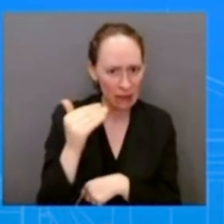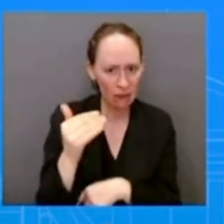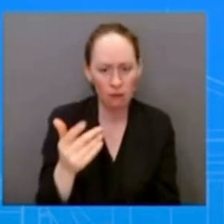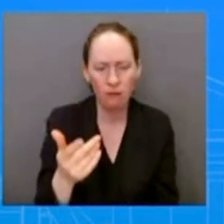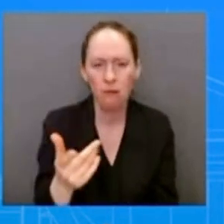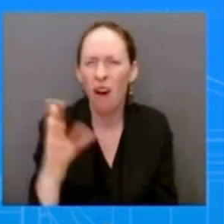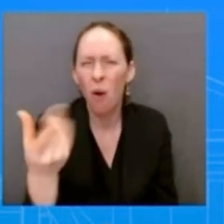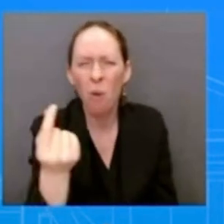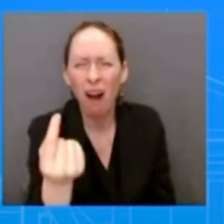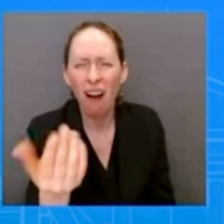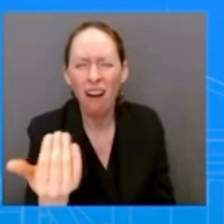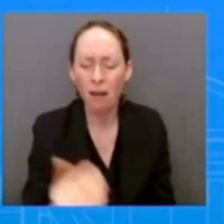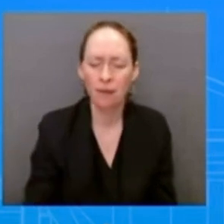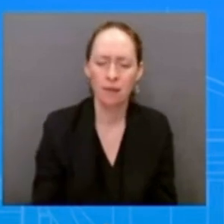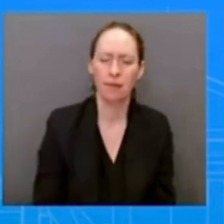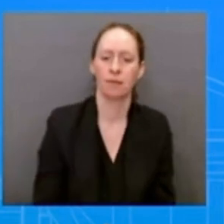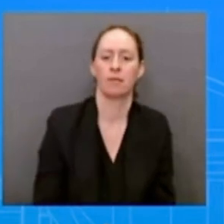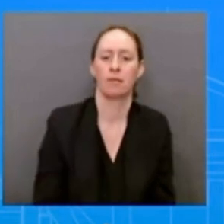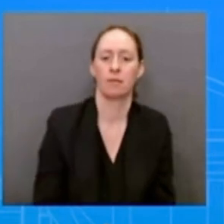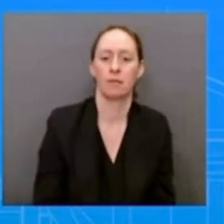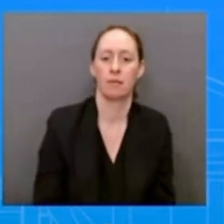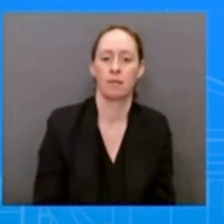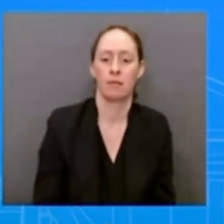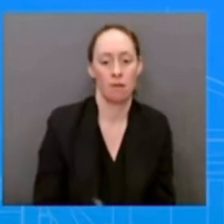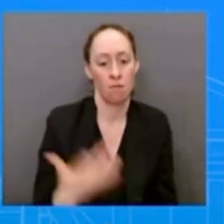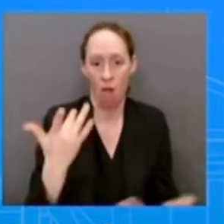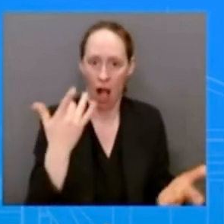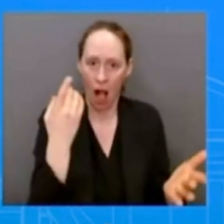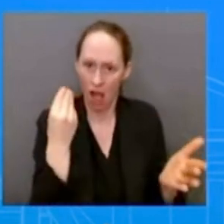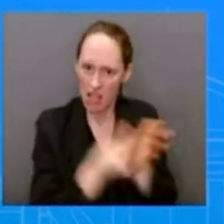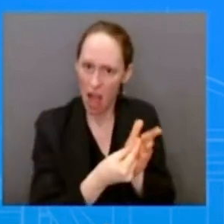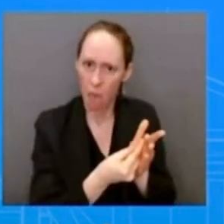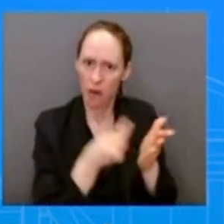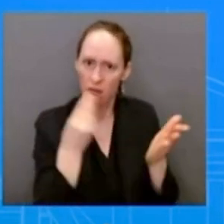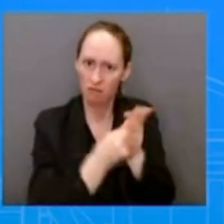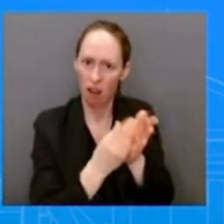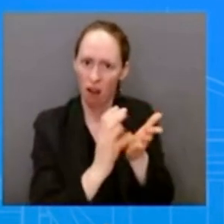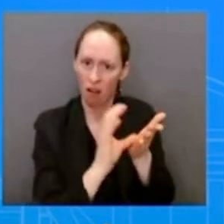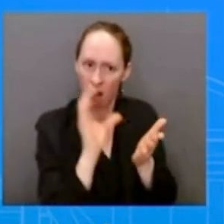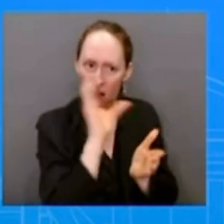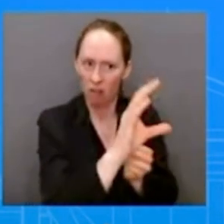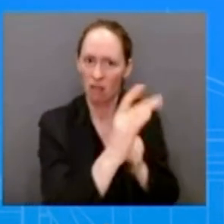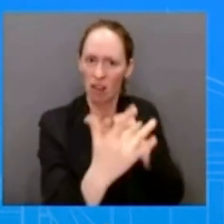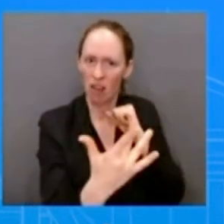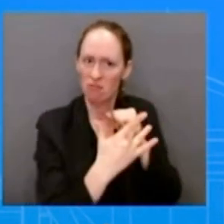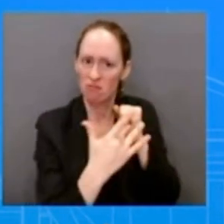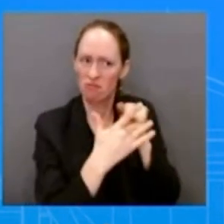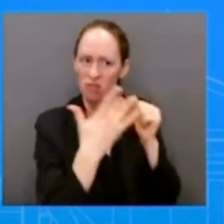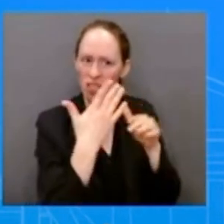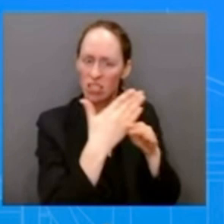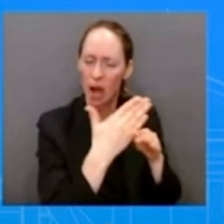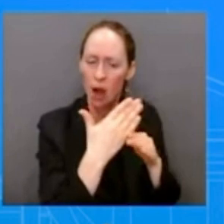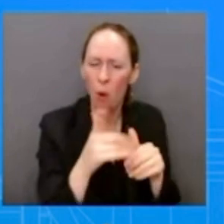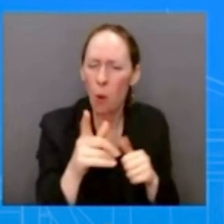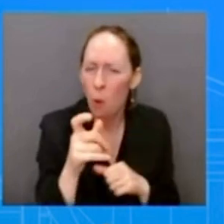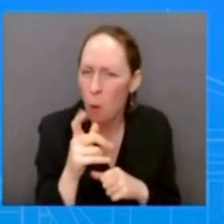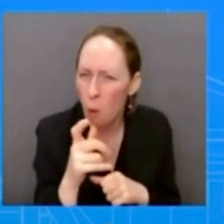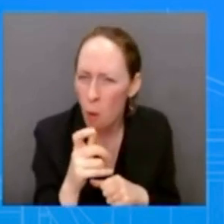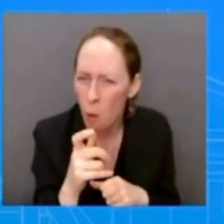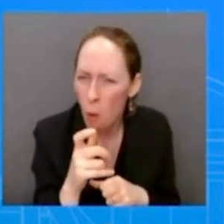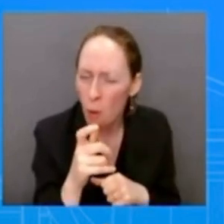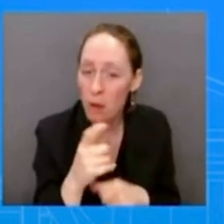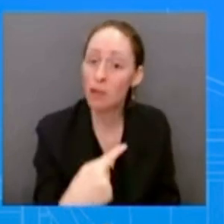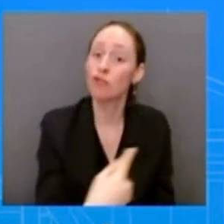and the military and technology i'm sorry and i missed between two between who between china and russia and trying at